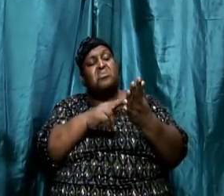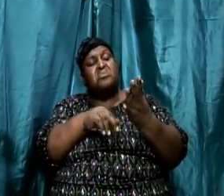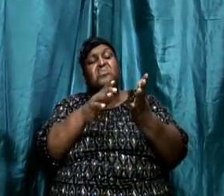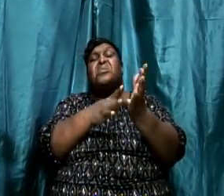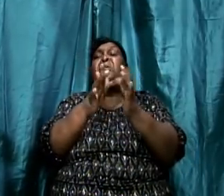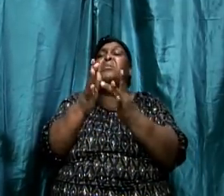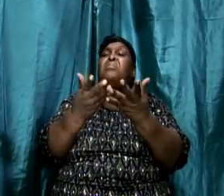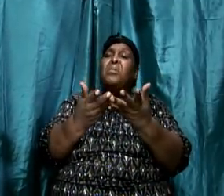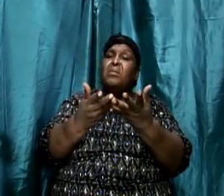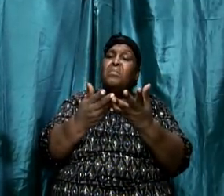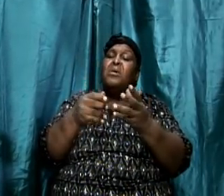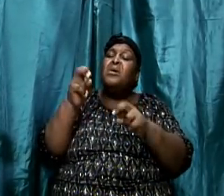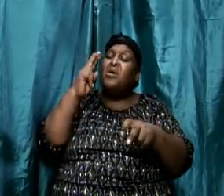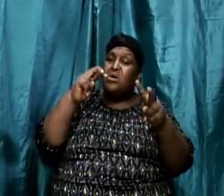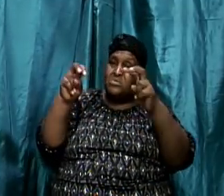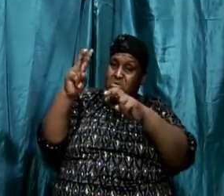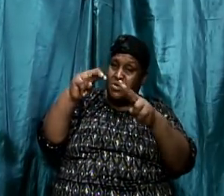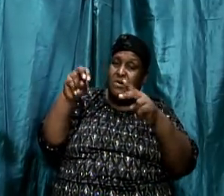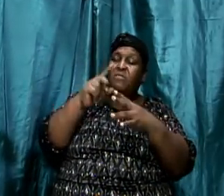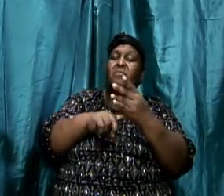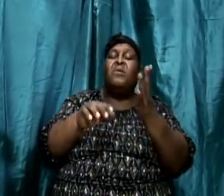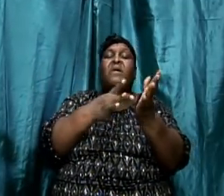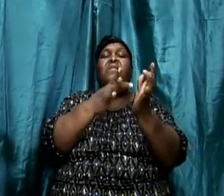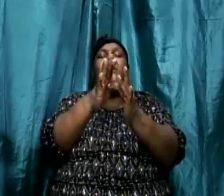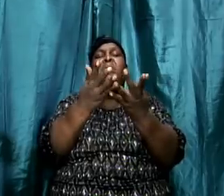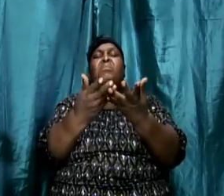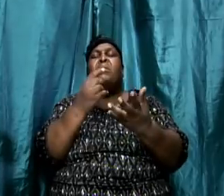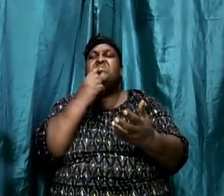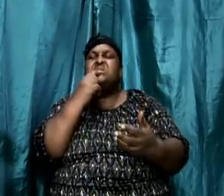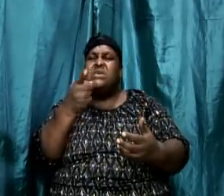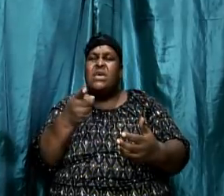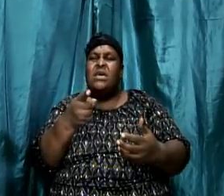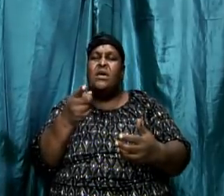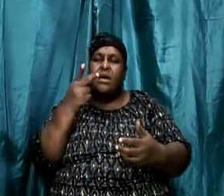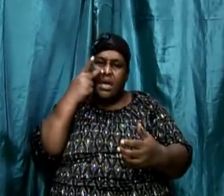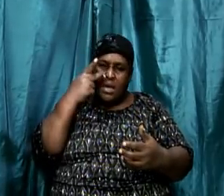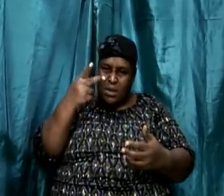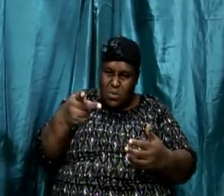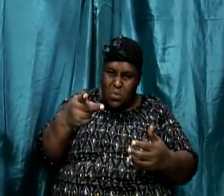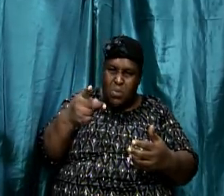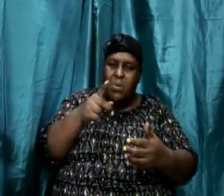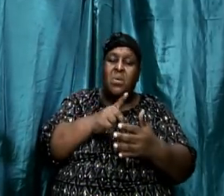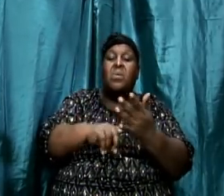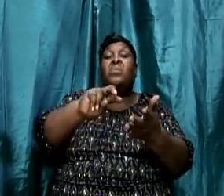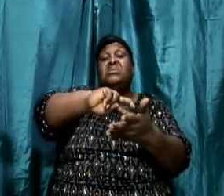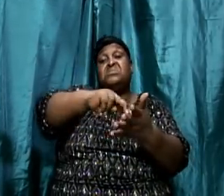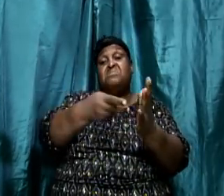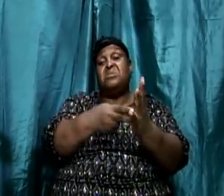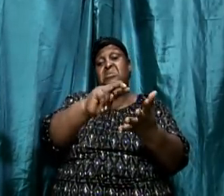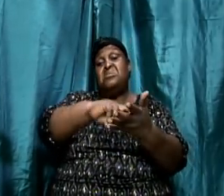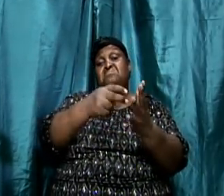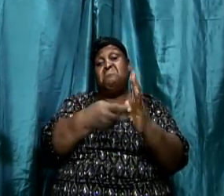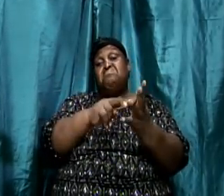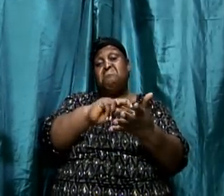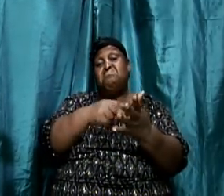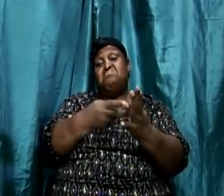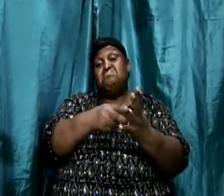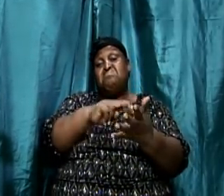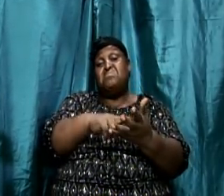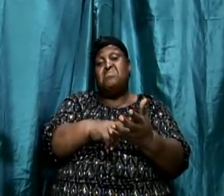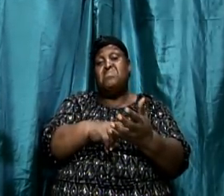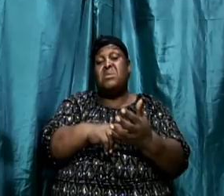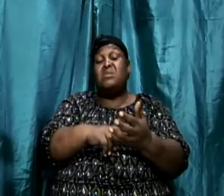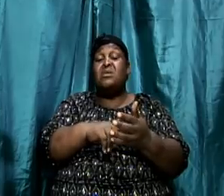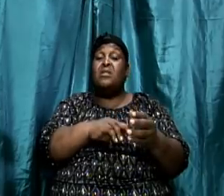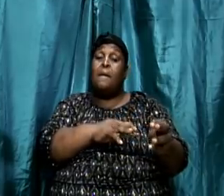what the Bible is actually saying. They look at what it actually means. And sometimes we move to the